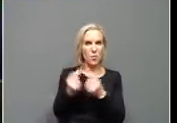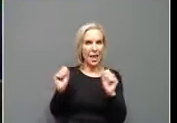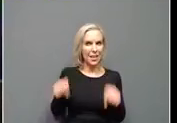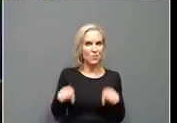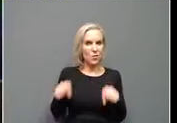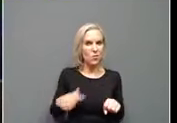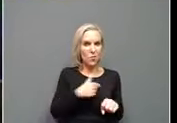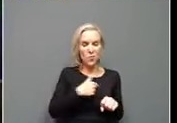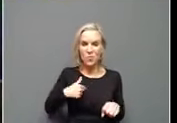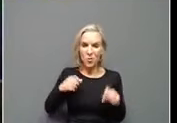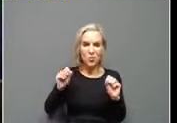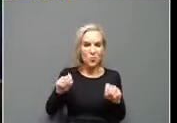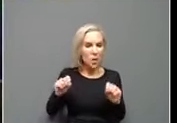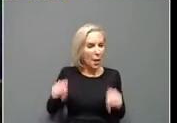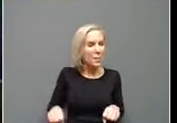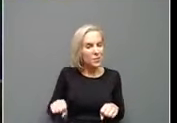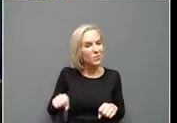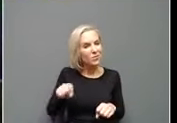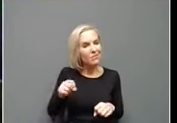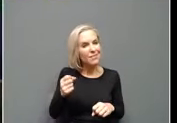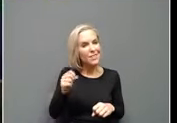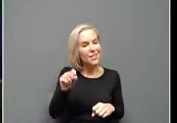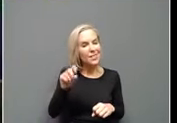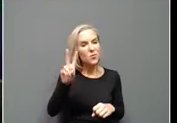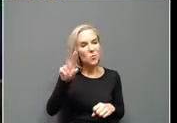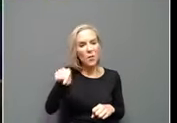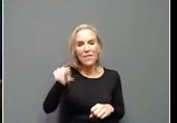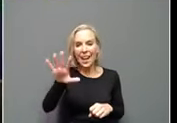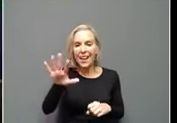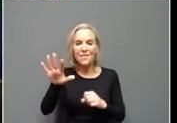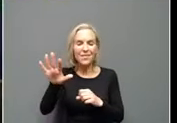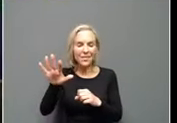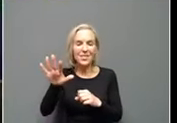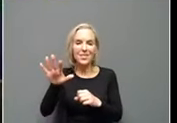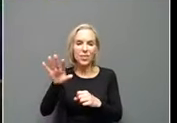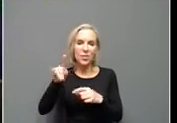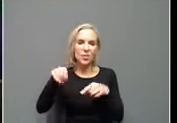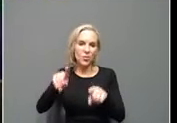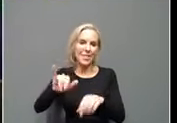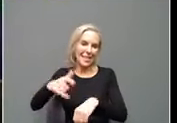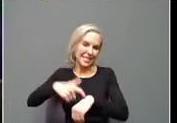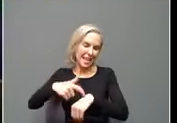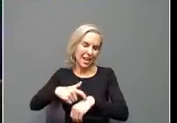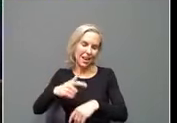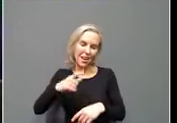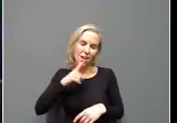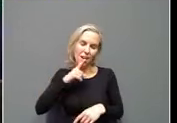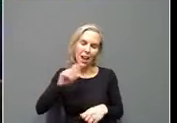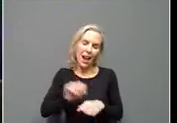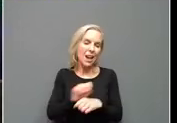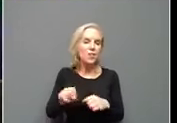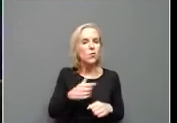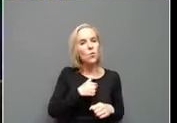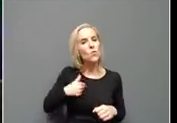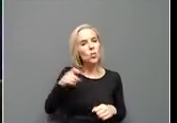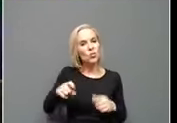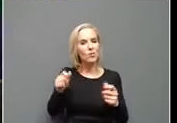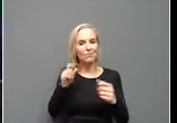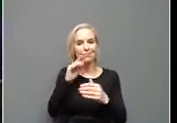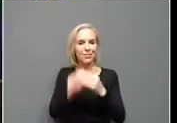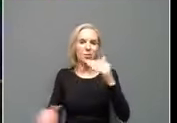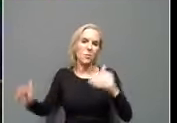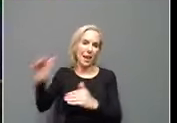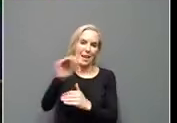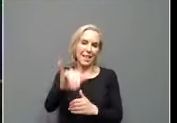be able to reach the, the, the 12 point, I mean, the 2.5 at that point. And ultimately, we ought to, we ought to surpass it at some point.